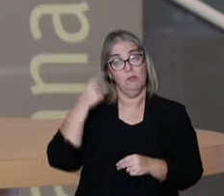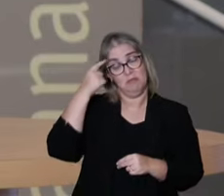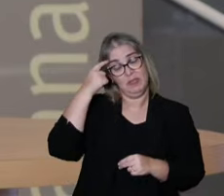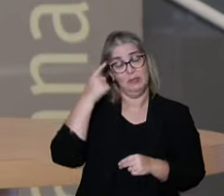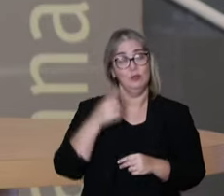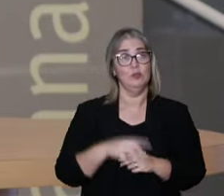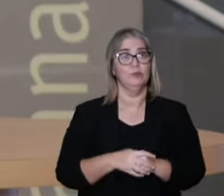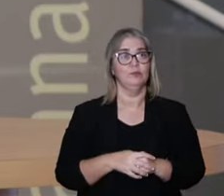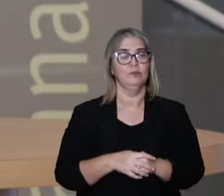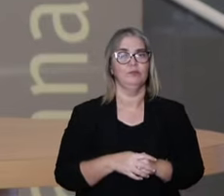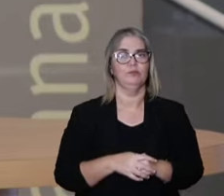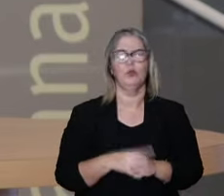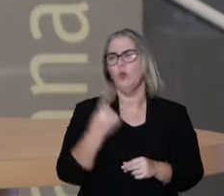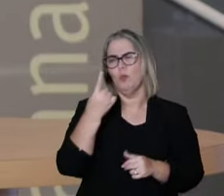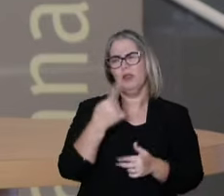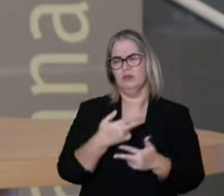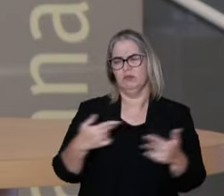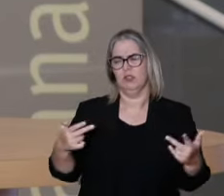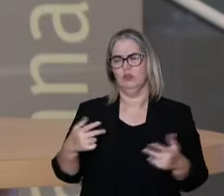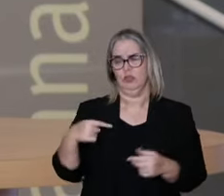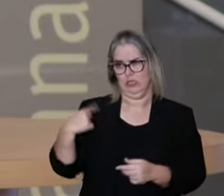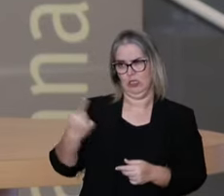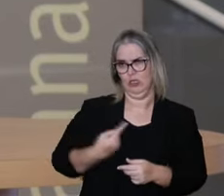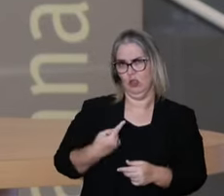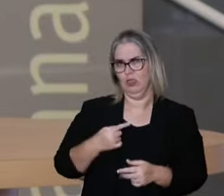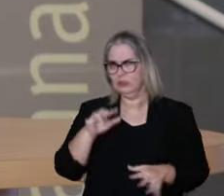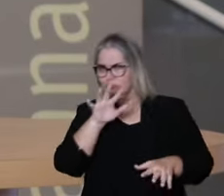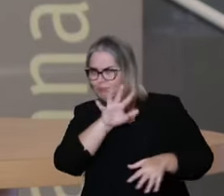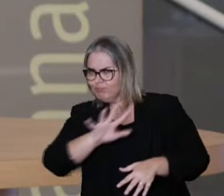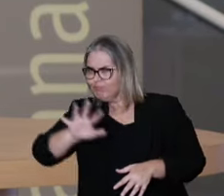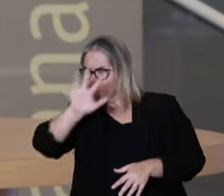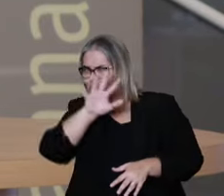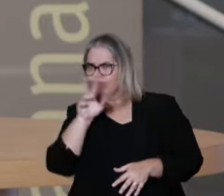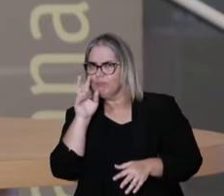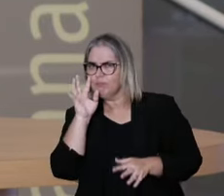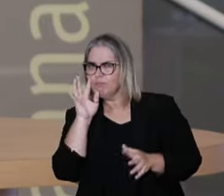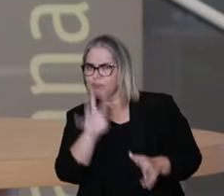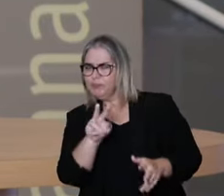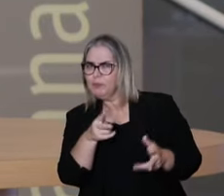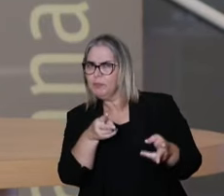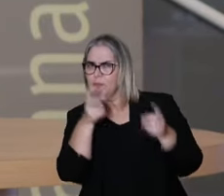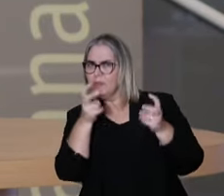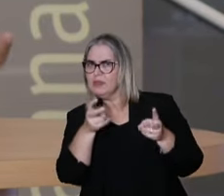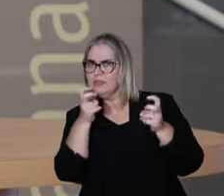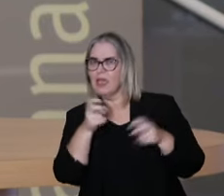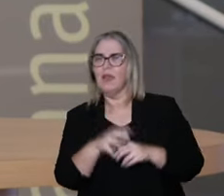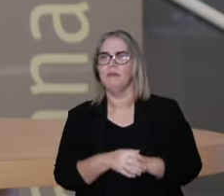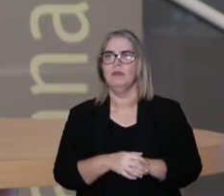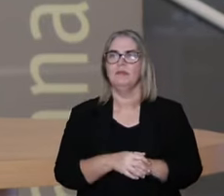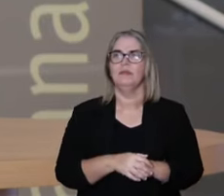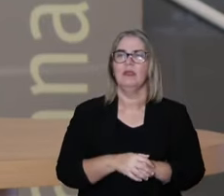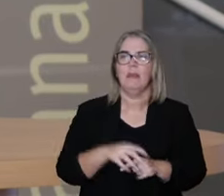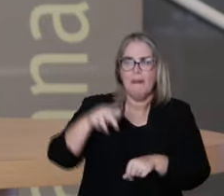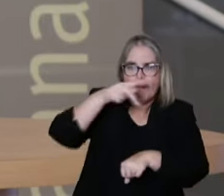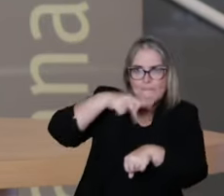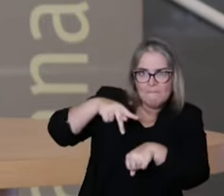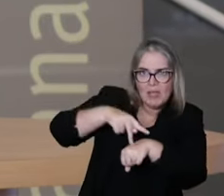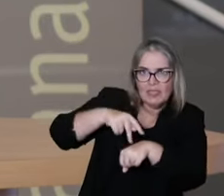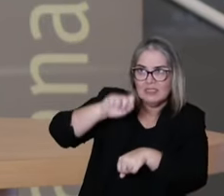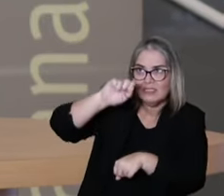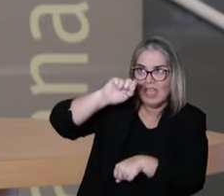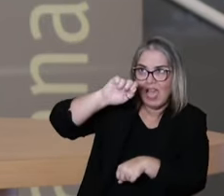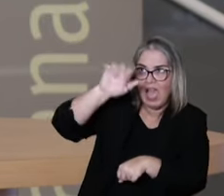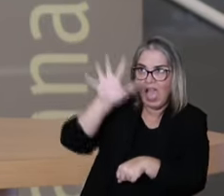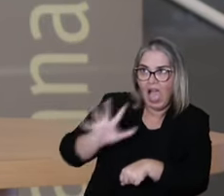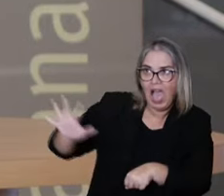I think one of the things that we observe in